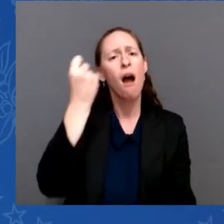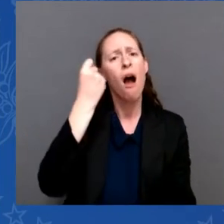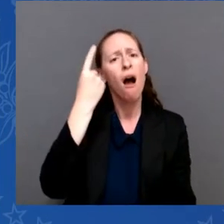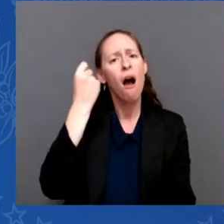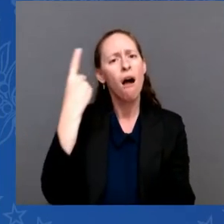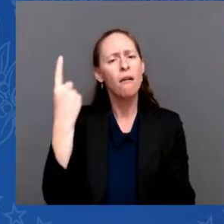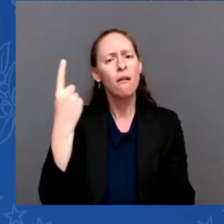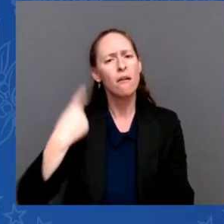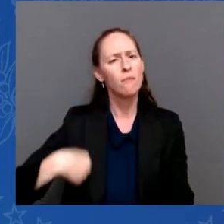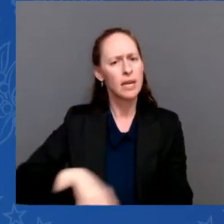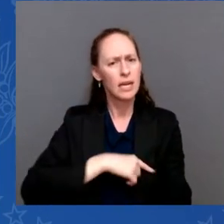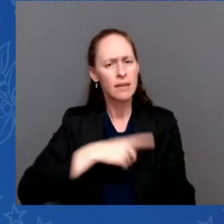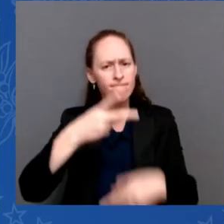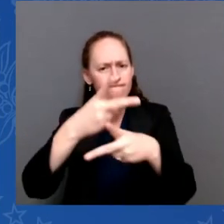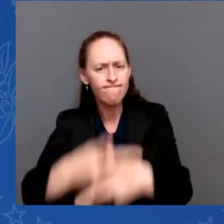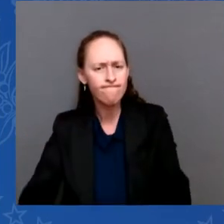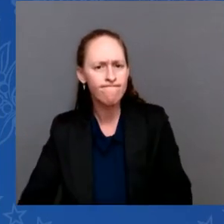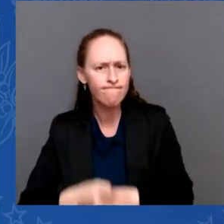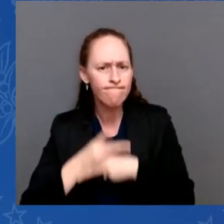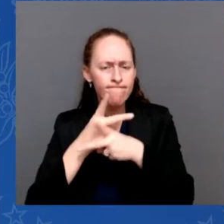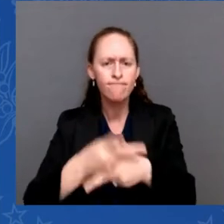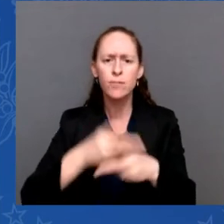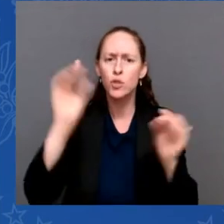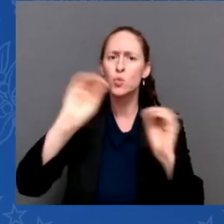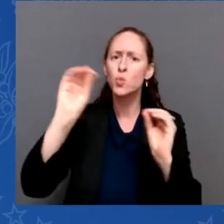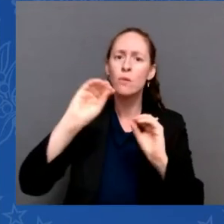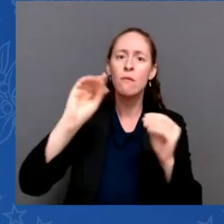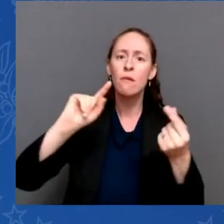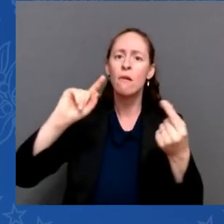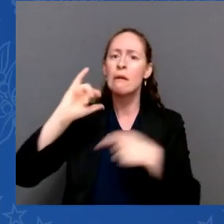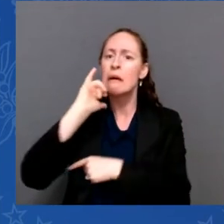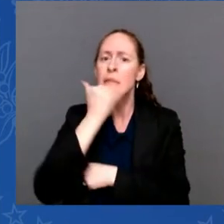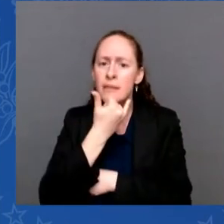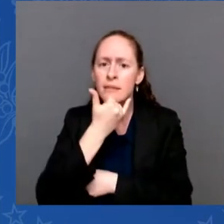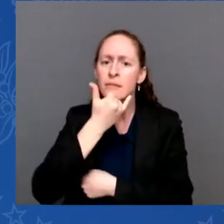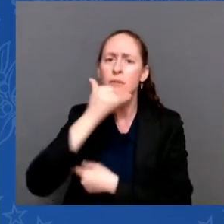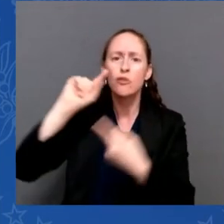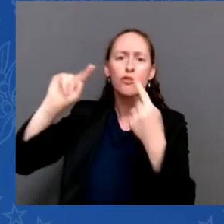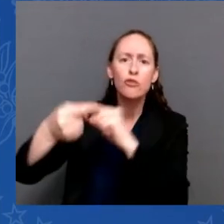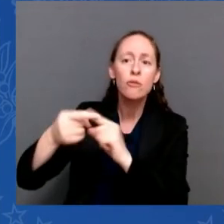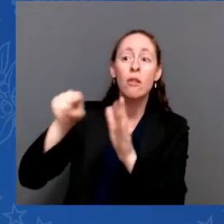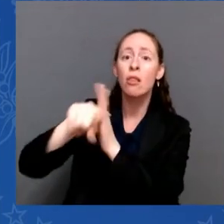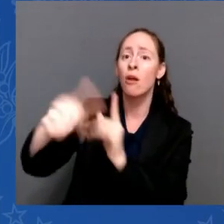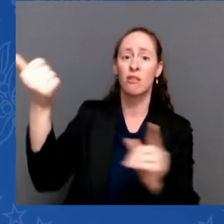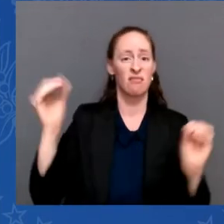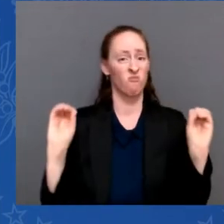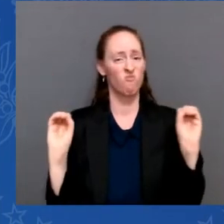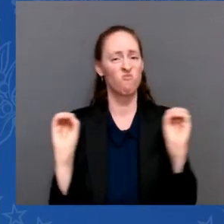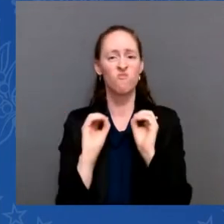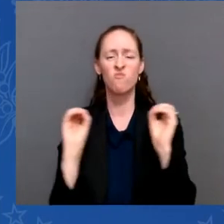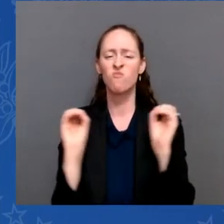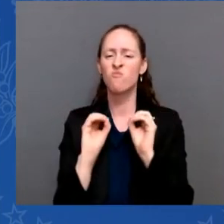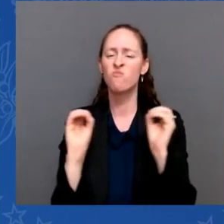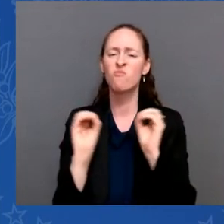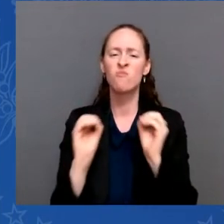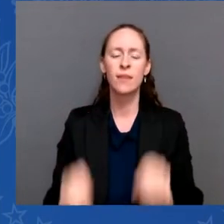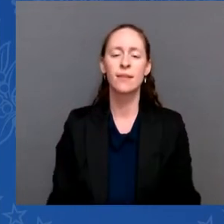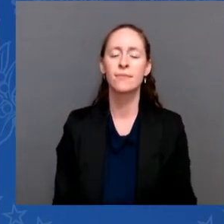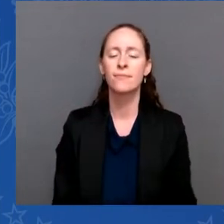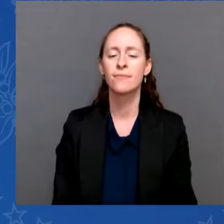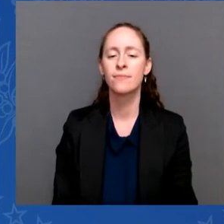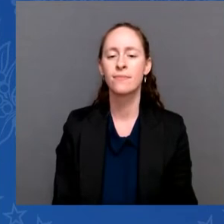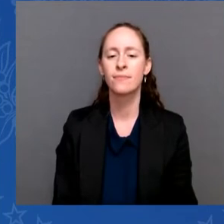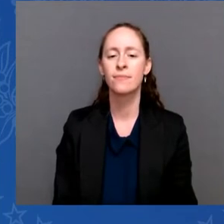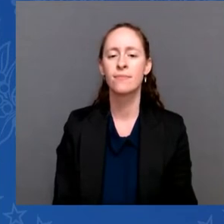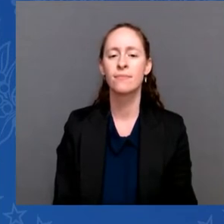the risk of harm to other civilians. And one week ago, after being advised that the conditions were optimal, I